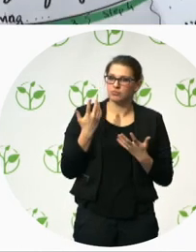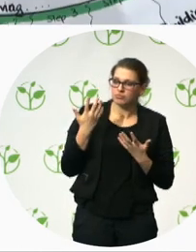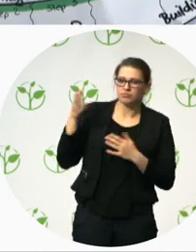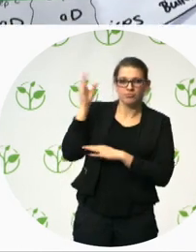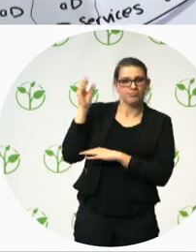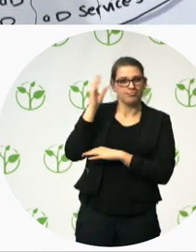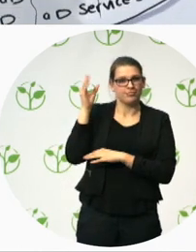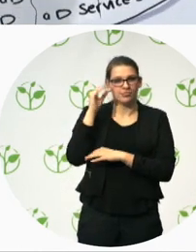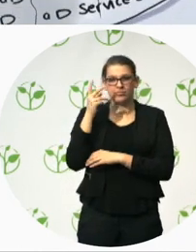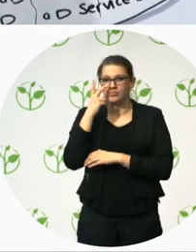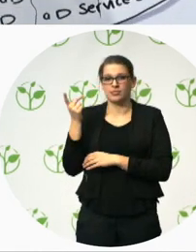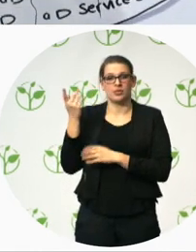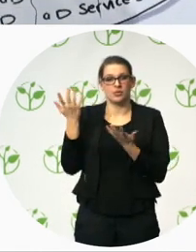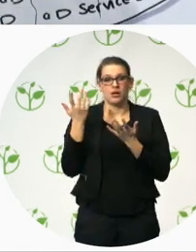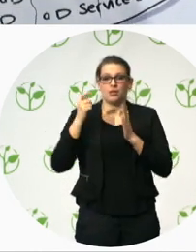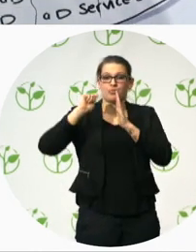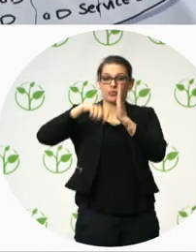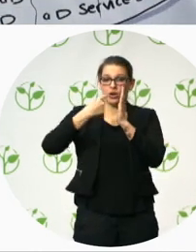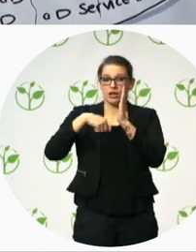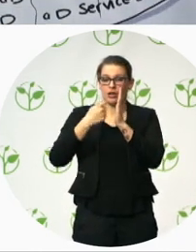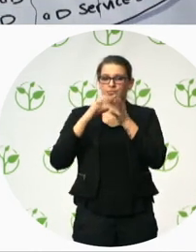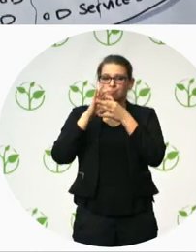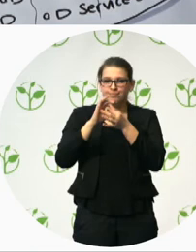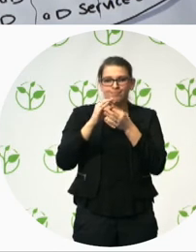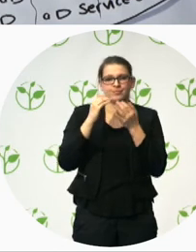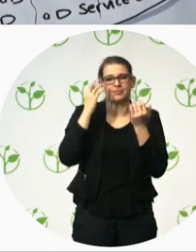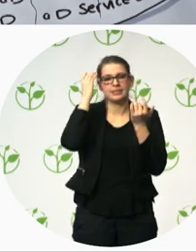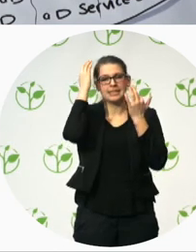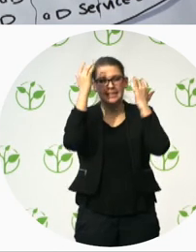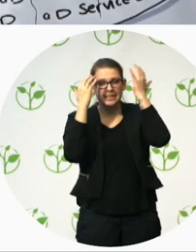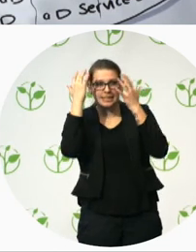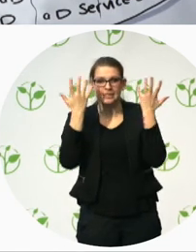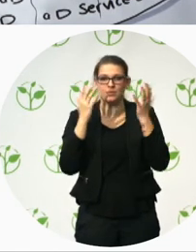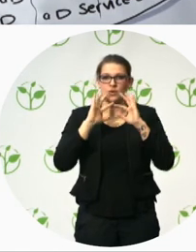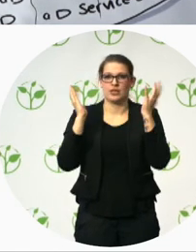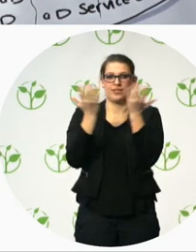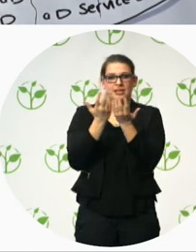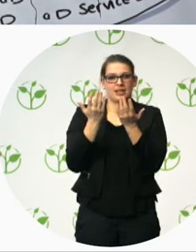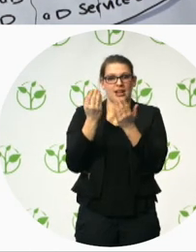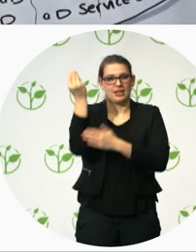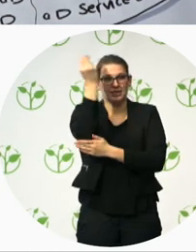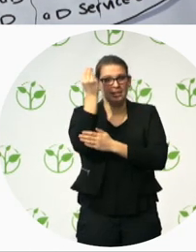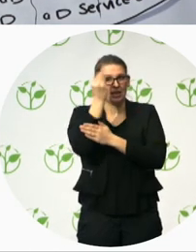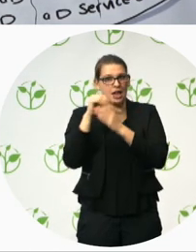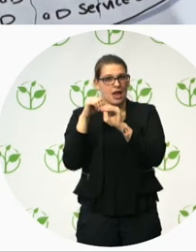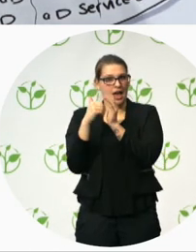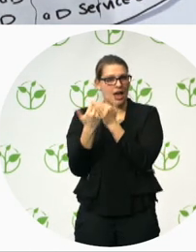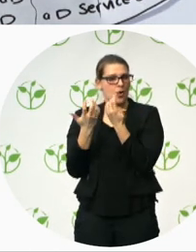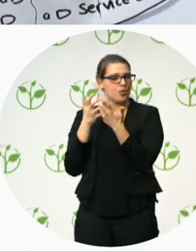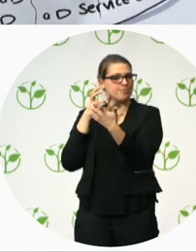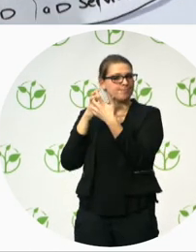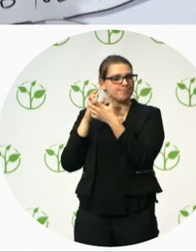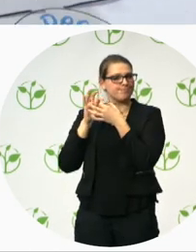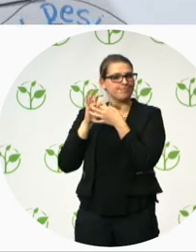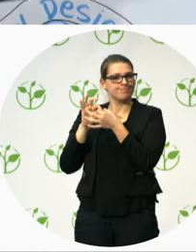first step with thinking about universal design and design for all. Um, what they did is they involved, um, employees with